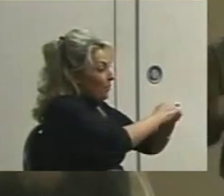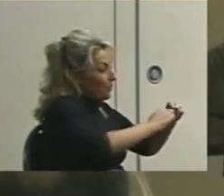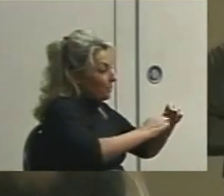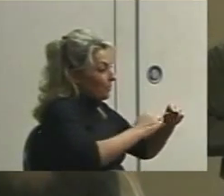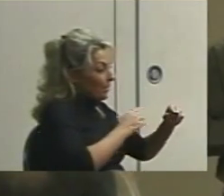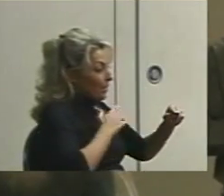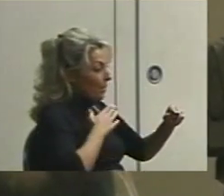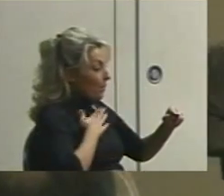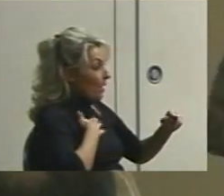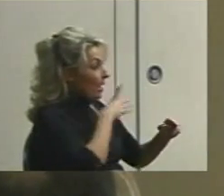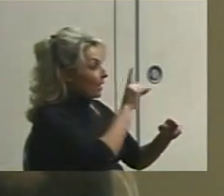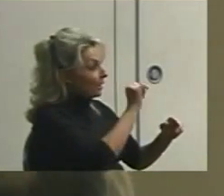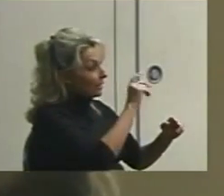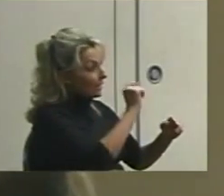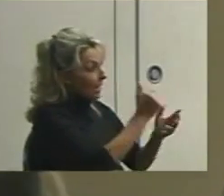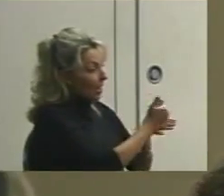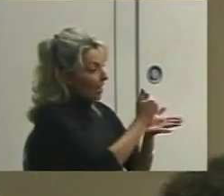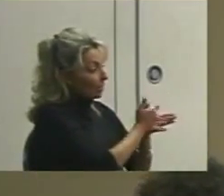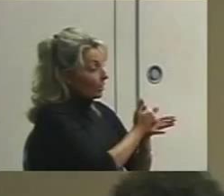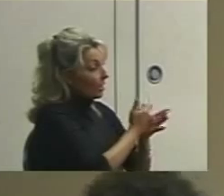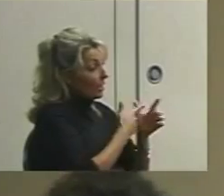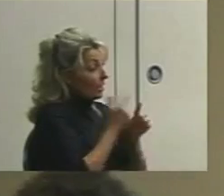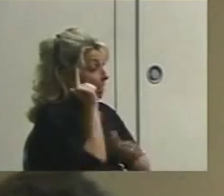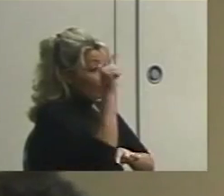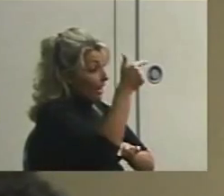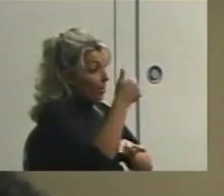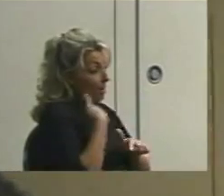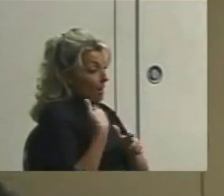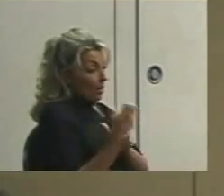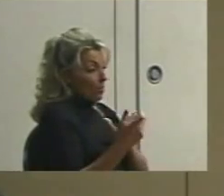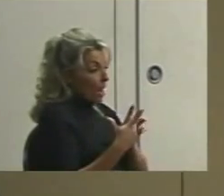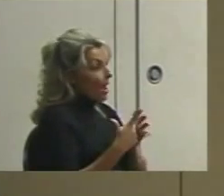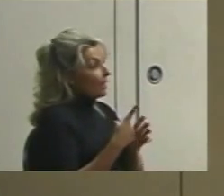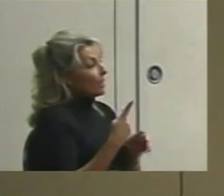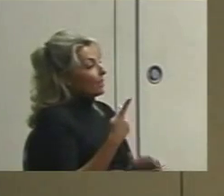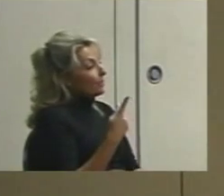There's my data collection. Now, what I can do later is I go back in.